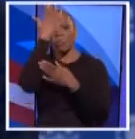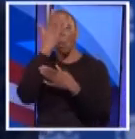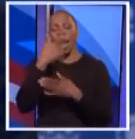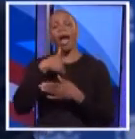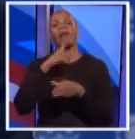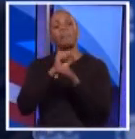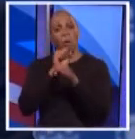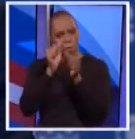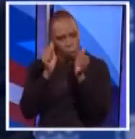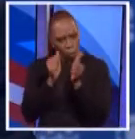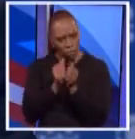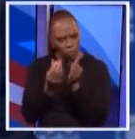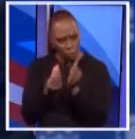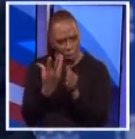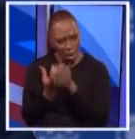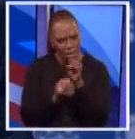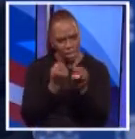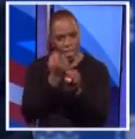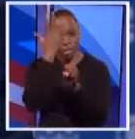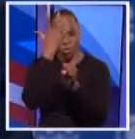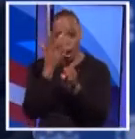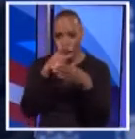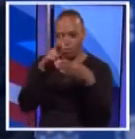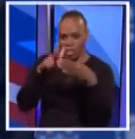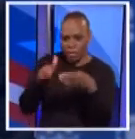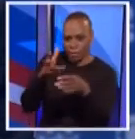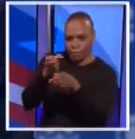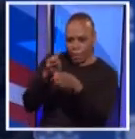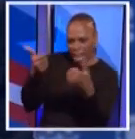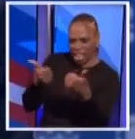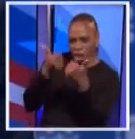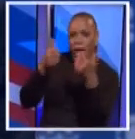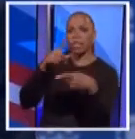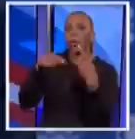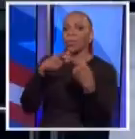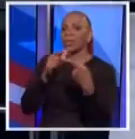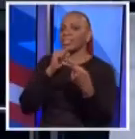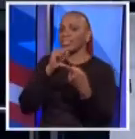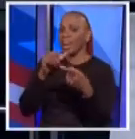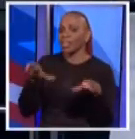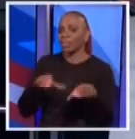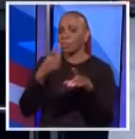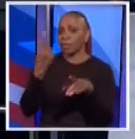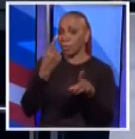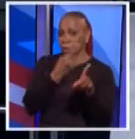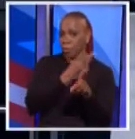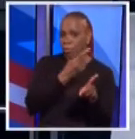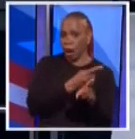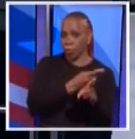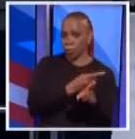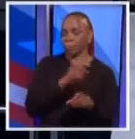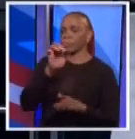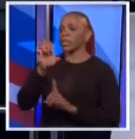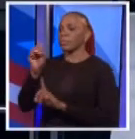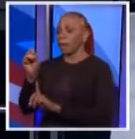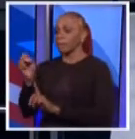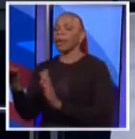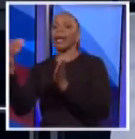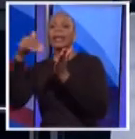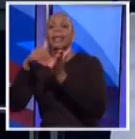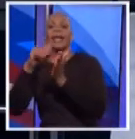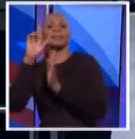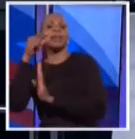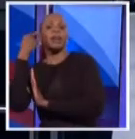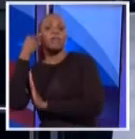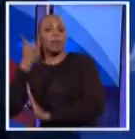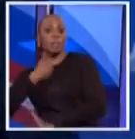for quite some time trying to get results and challenging them when they've done the wrong thing. Mr. Spitzer? Well, again, as the governor, we